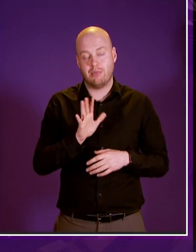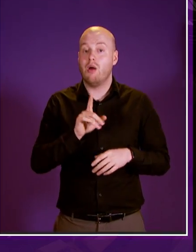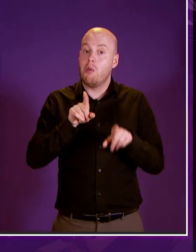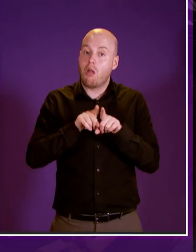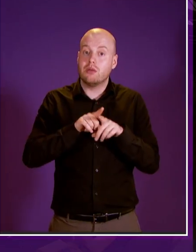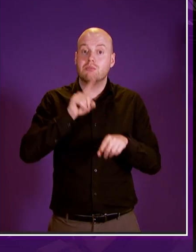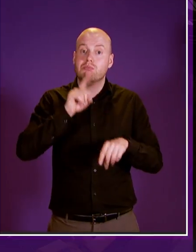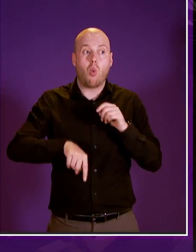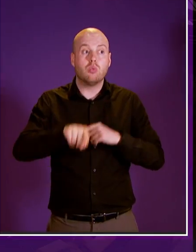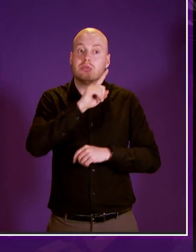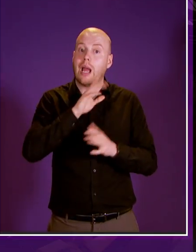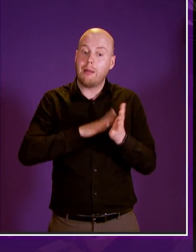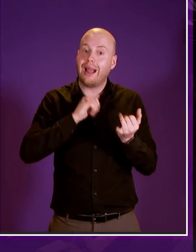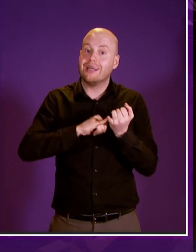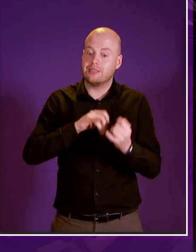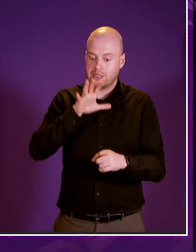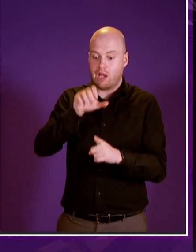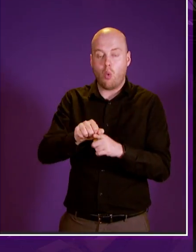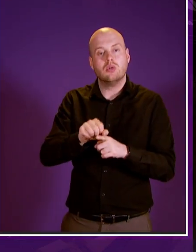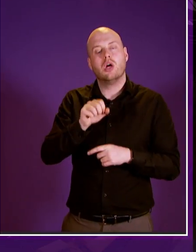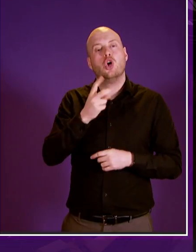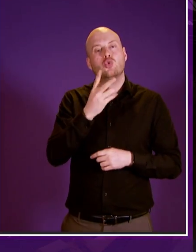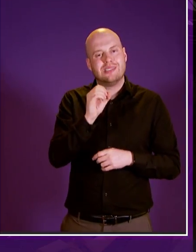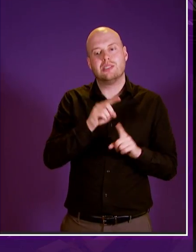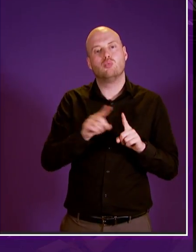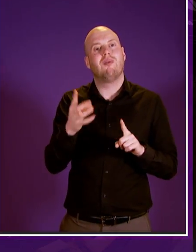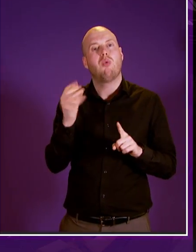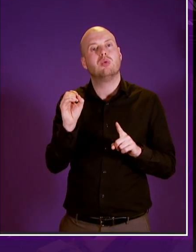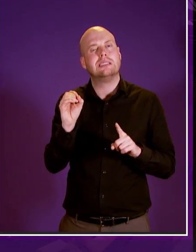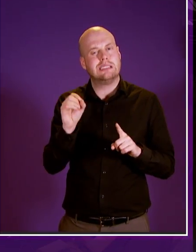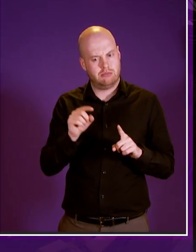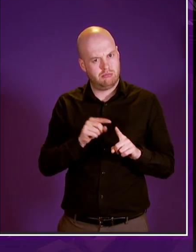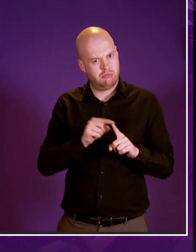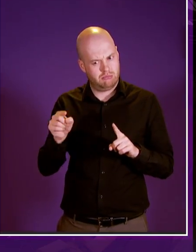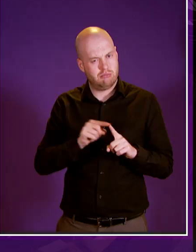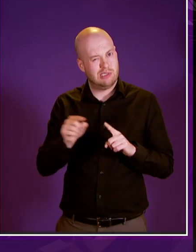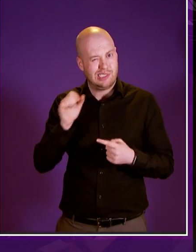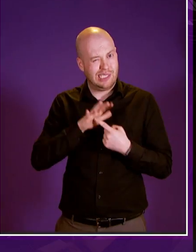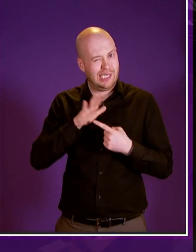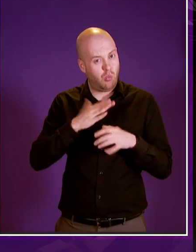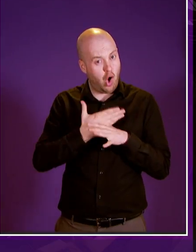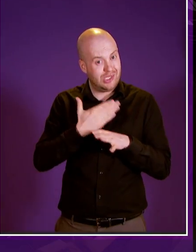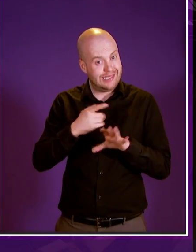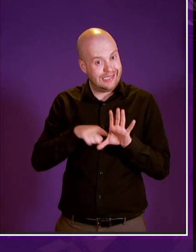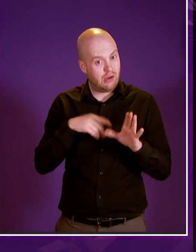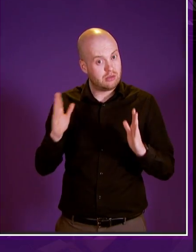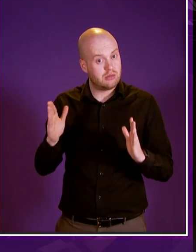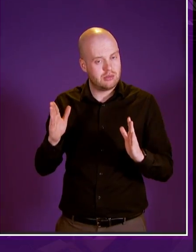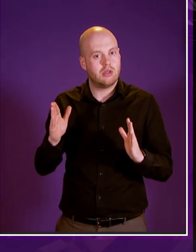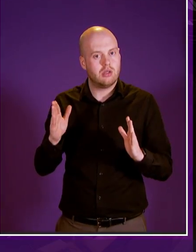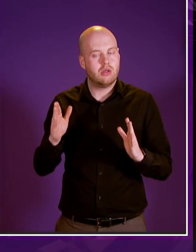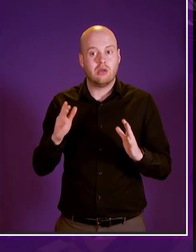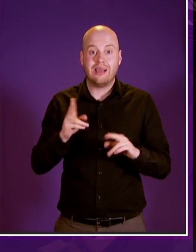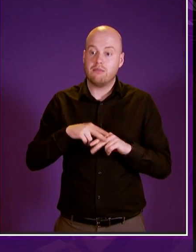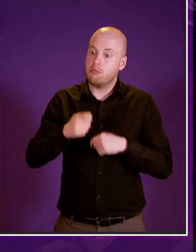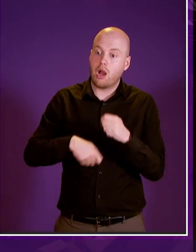ages of 20 and 40 years of age and these are key working years and these nine times out of ten they end up in a situation where they're